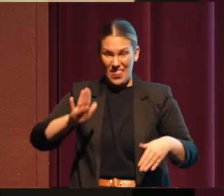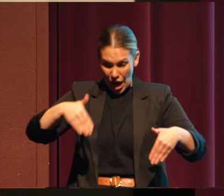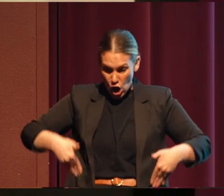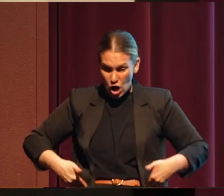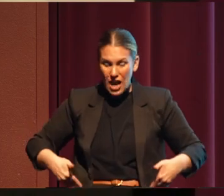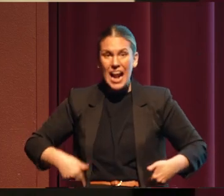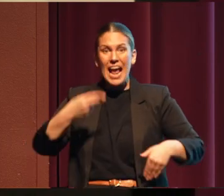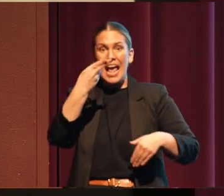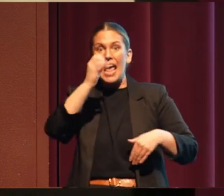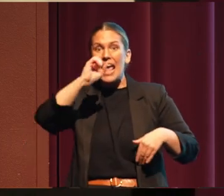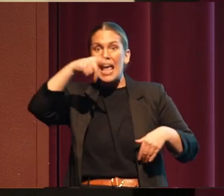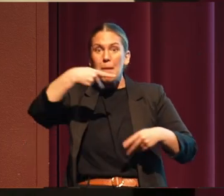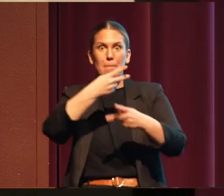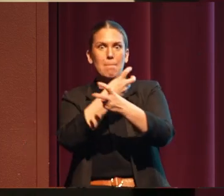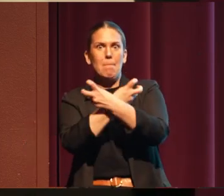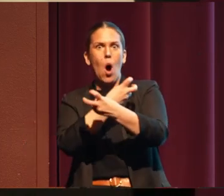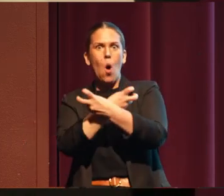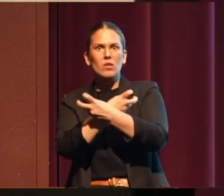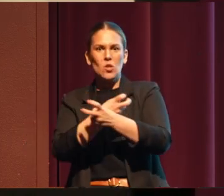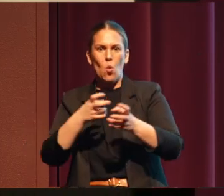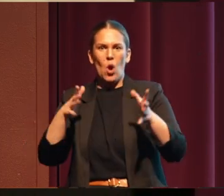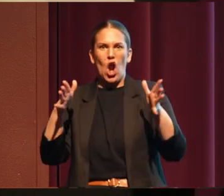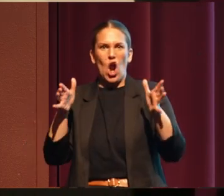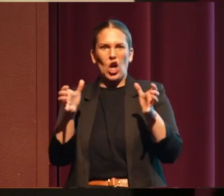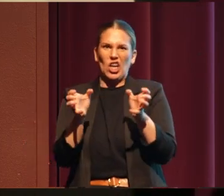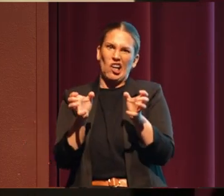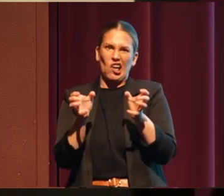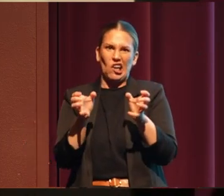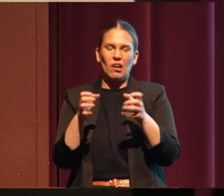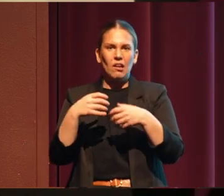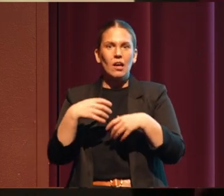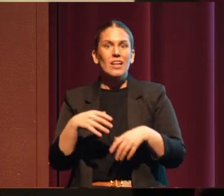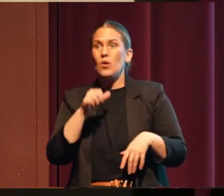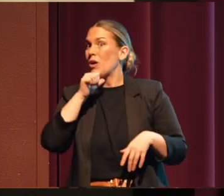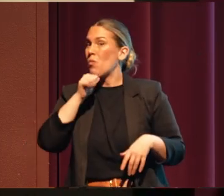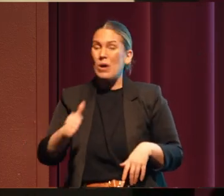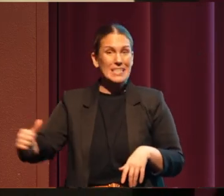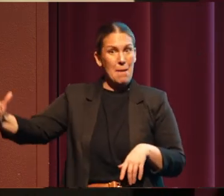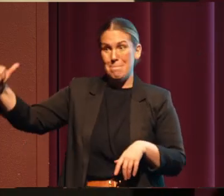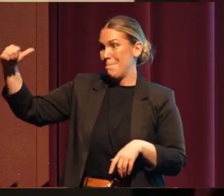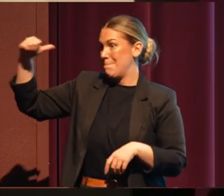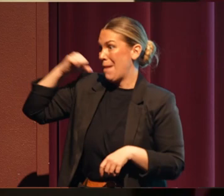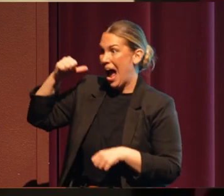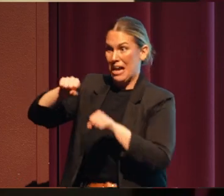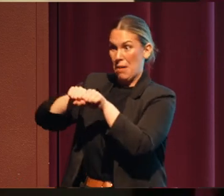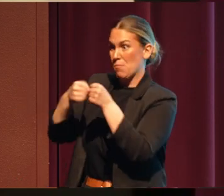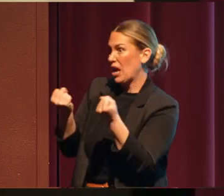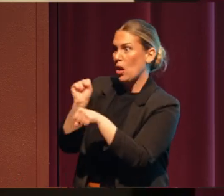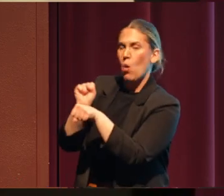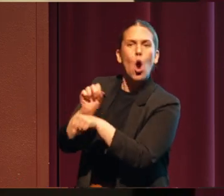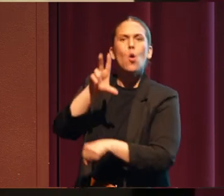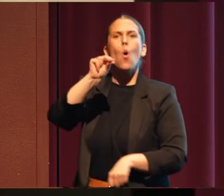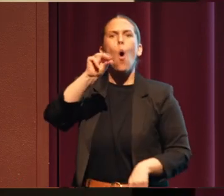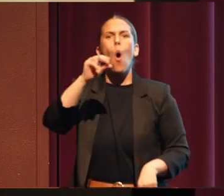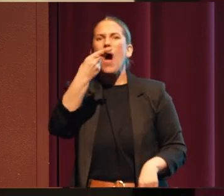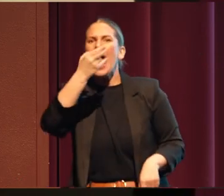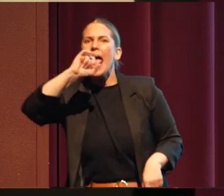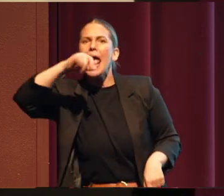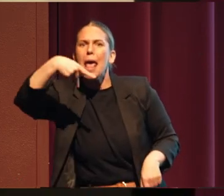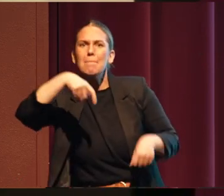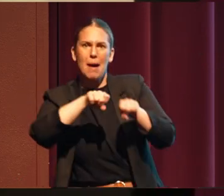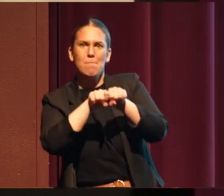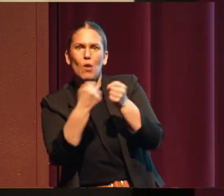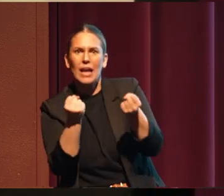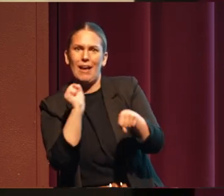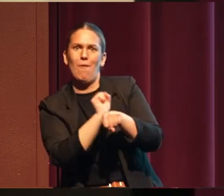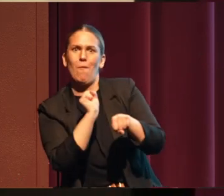And so when the scientists would go to study them, it wasn't back breaking work, it was hip grinding work. And they couldn't in all their science